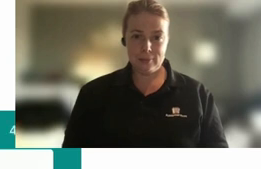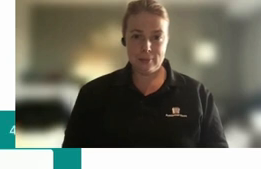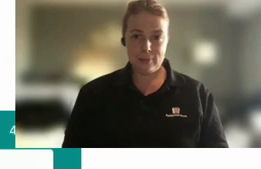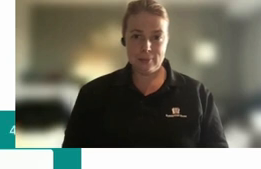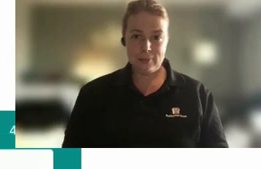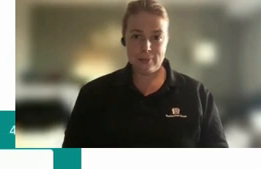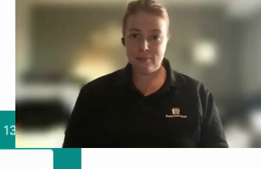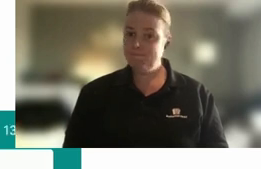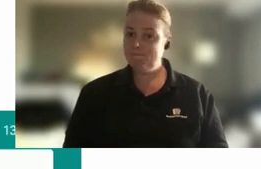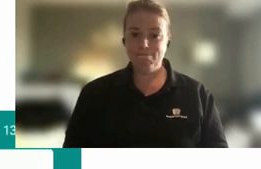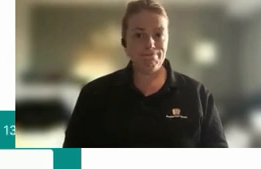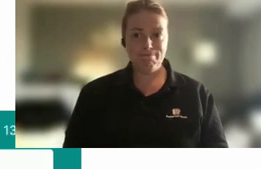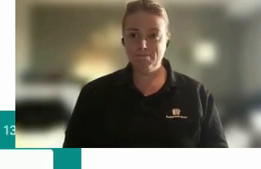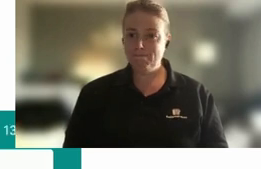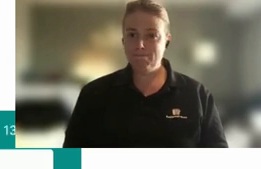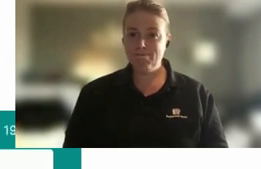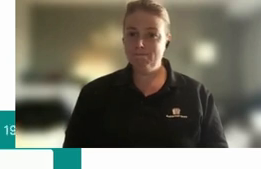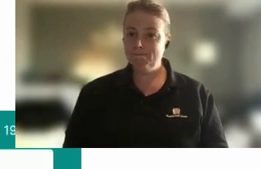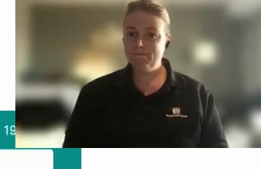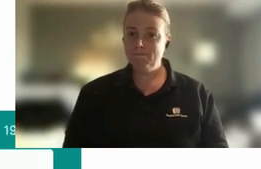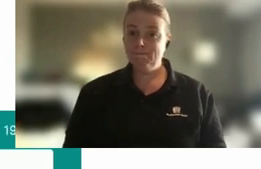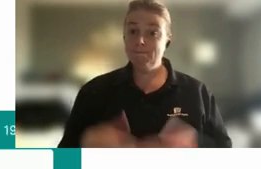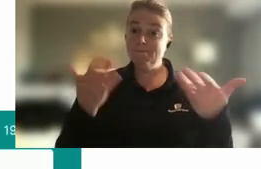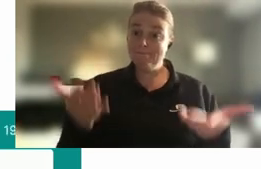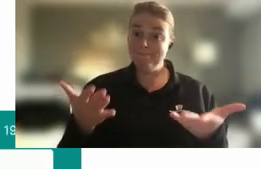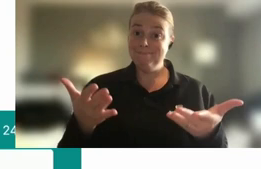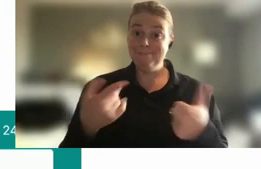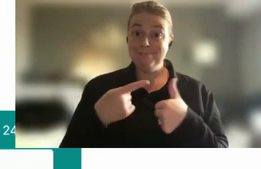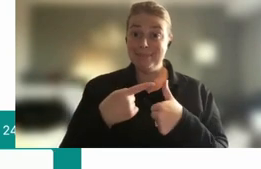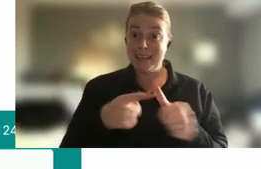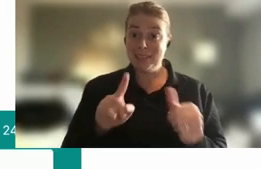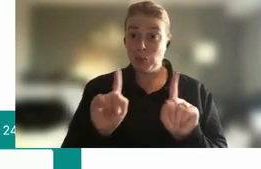No, here's the answer. 44 years of age.